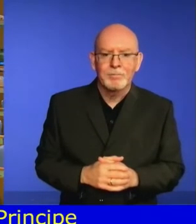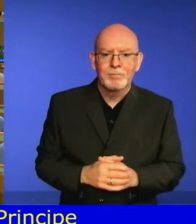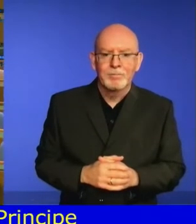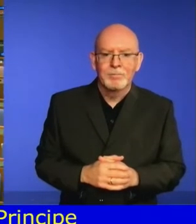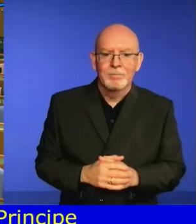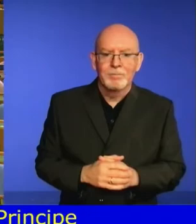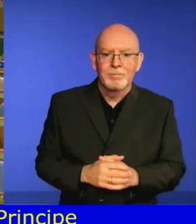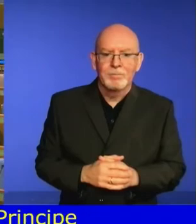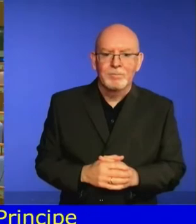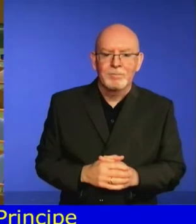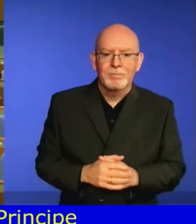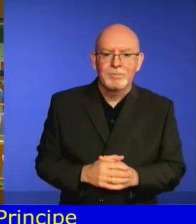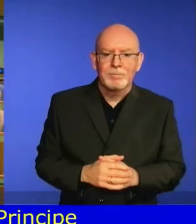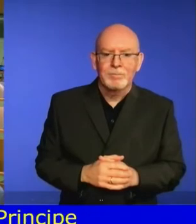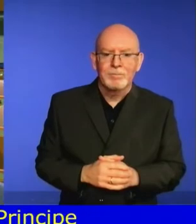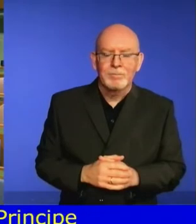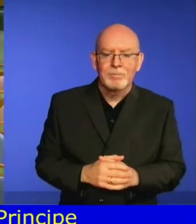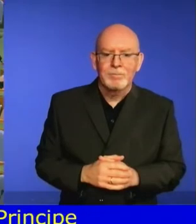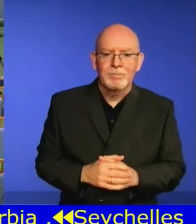South Africa,